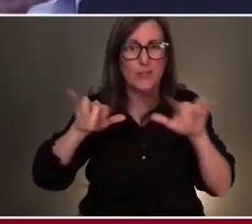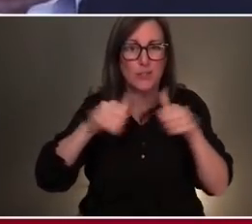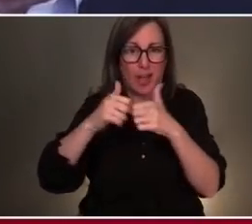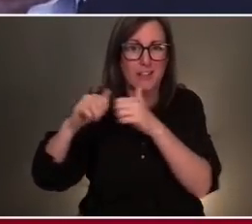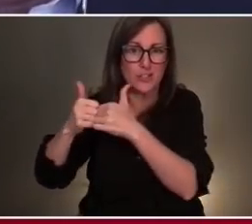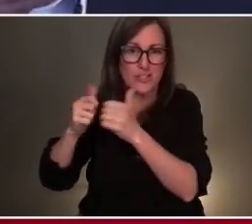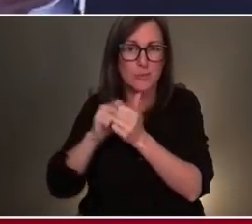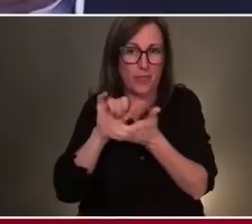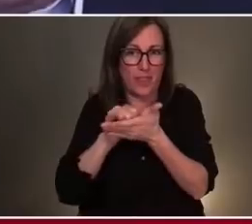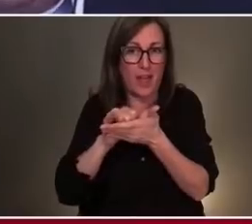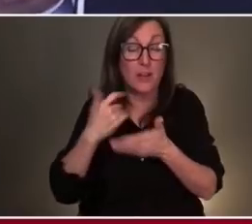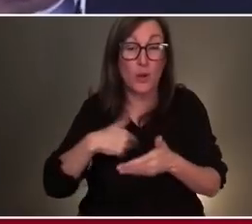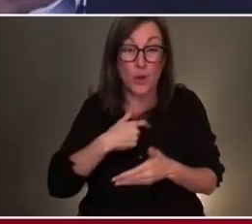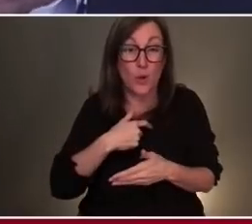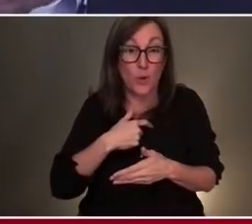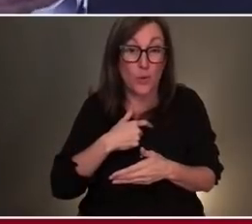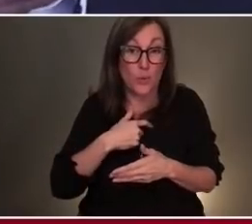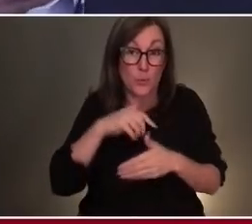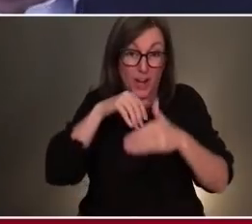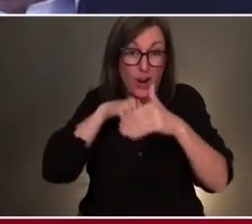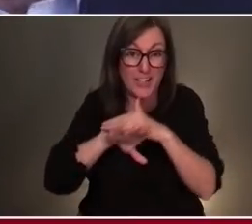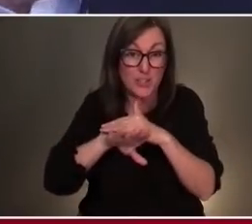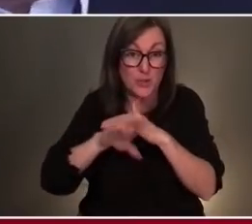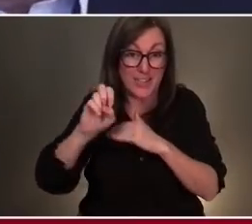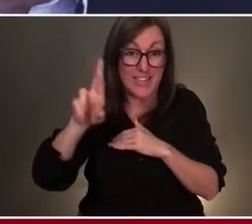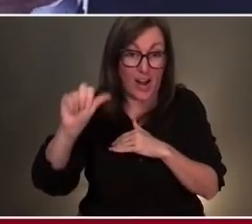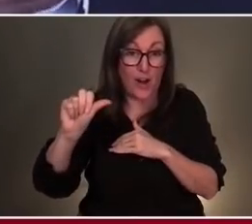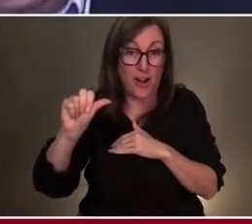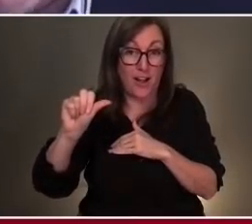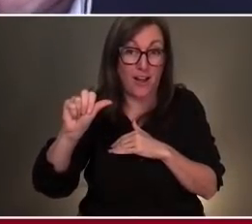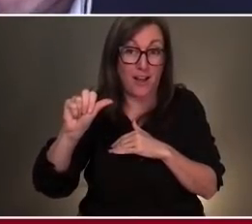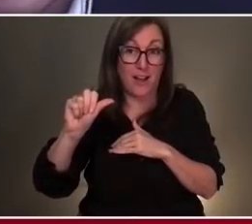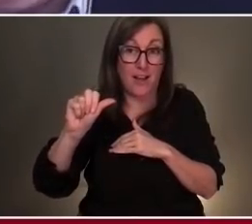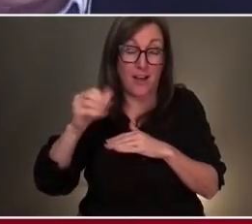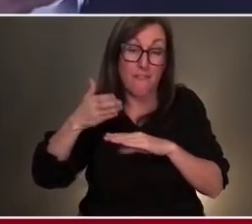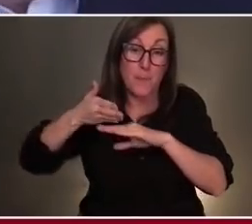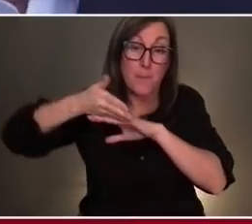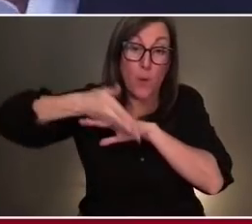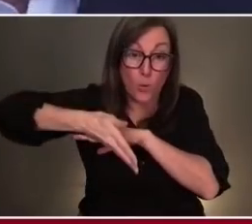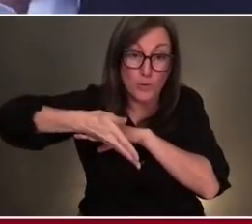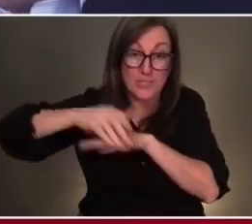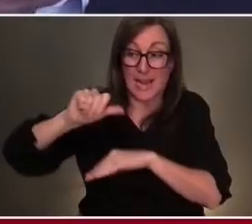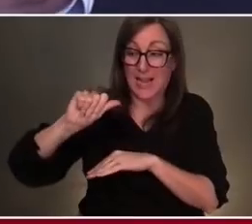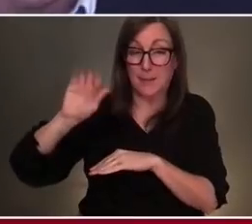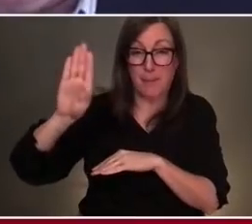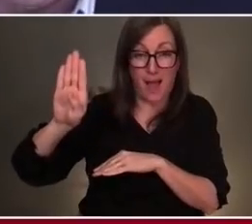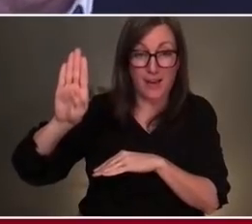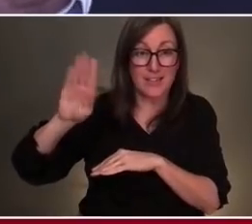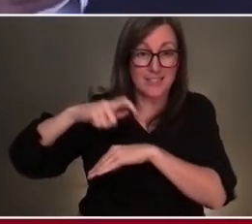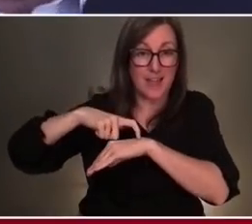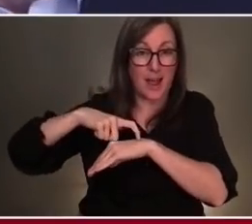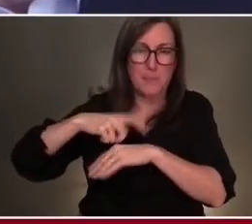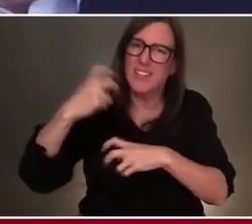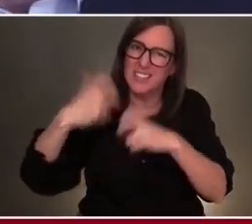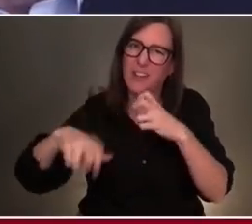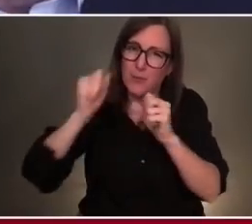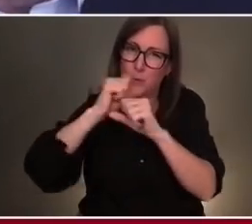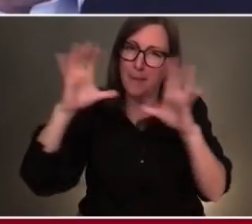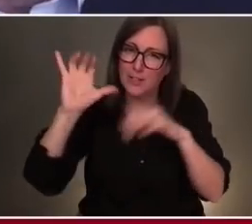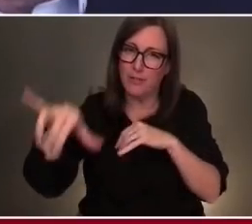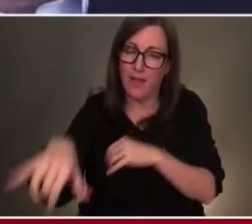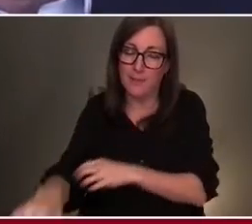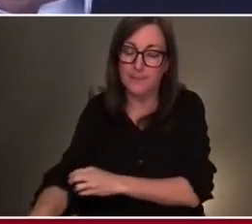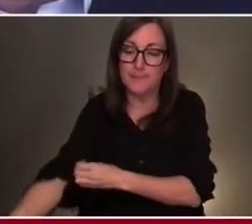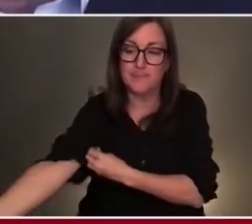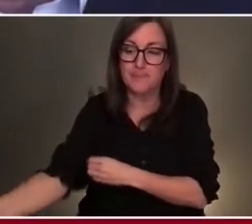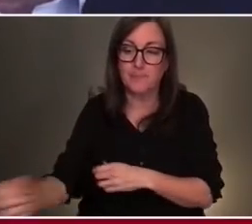where we literally are entering an era of a post-antibiotic time, which is hard to imagine. And